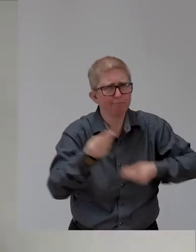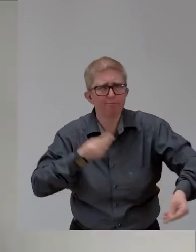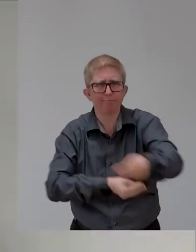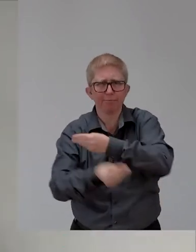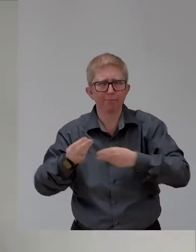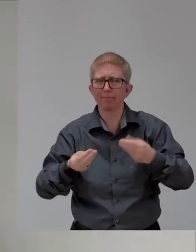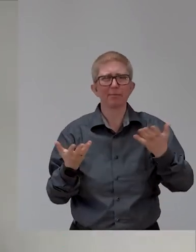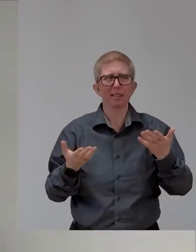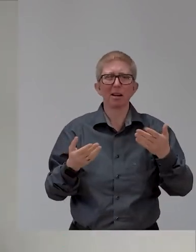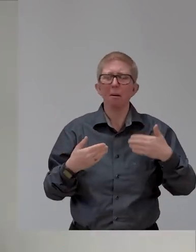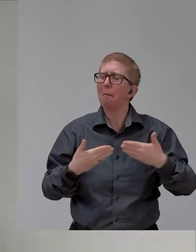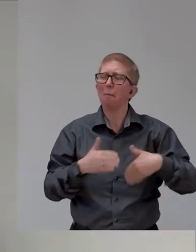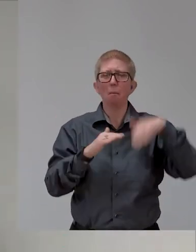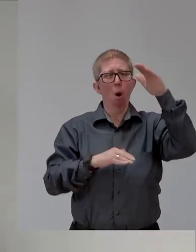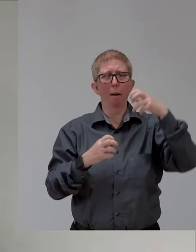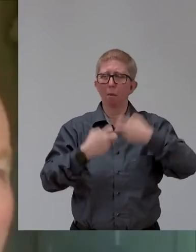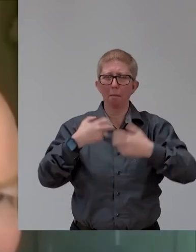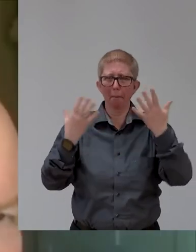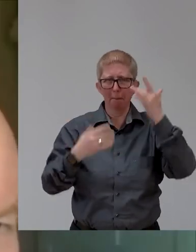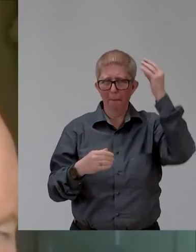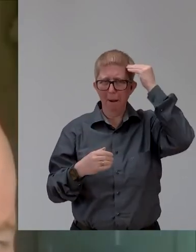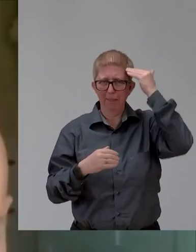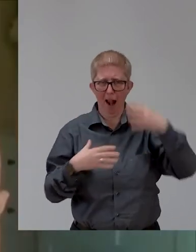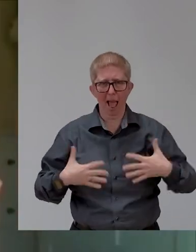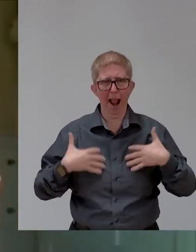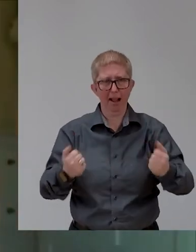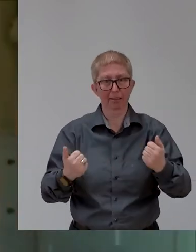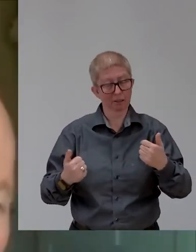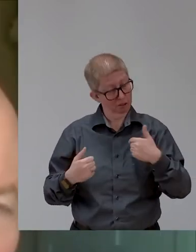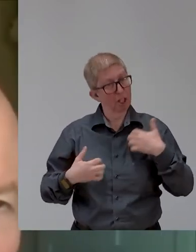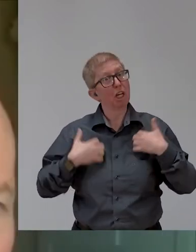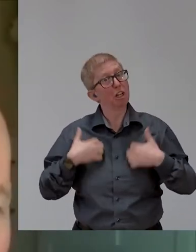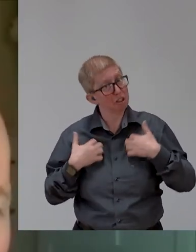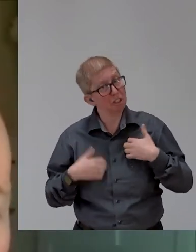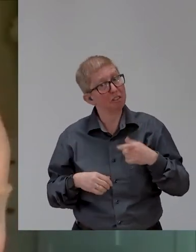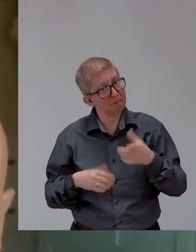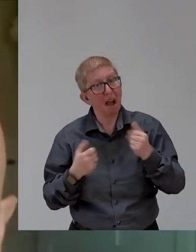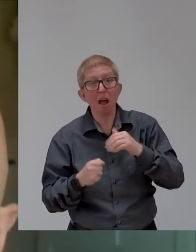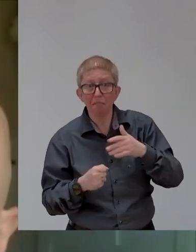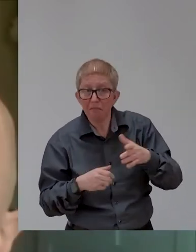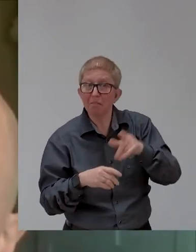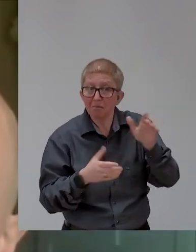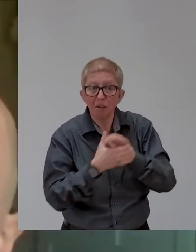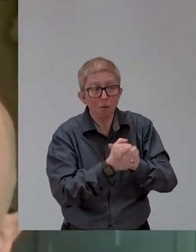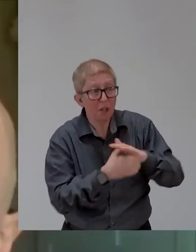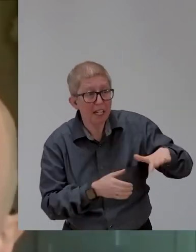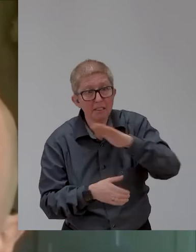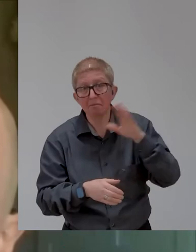Um, which was incredibly powerful. And I have had some experience of that with friends and so on. Um,